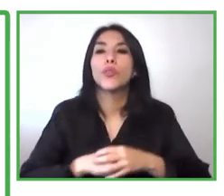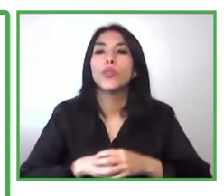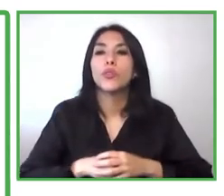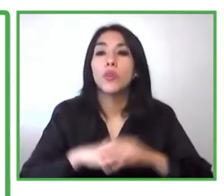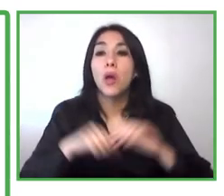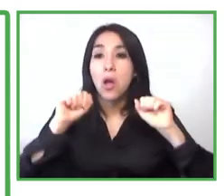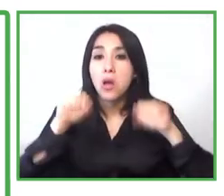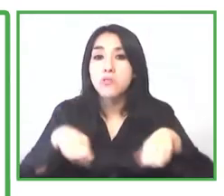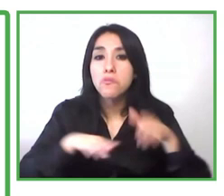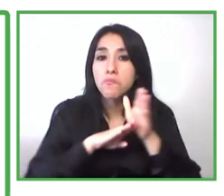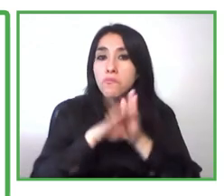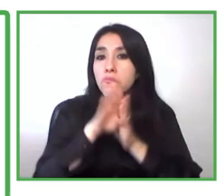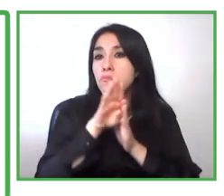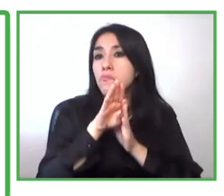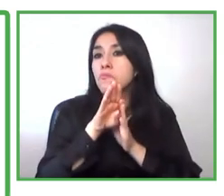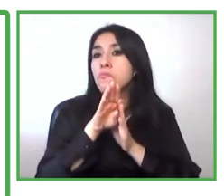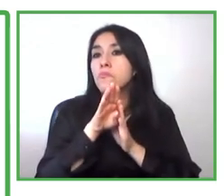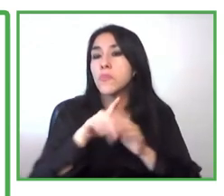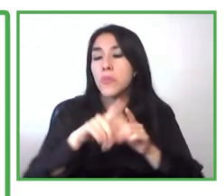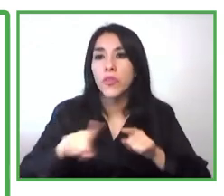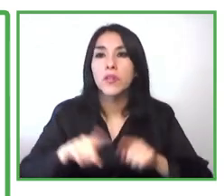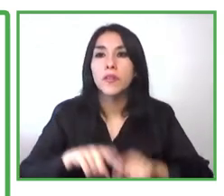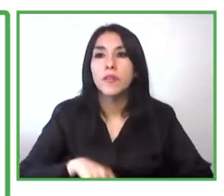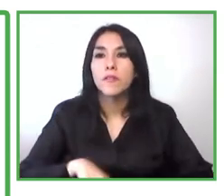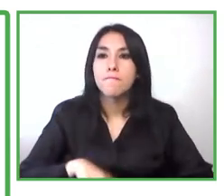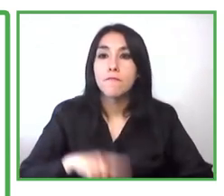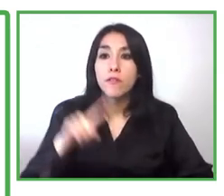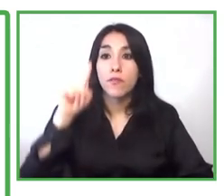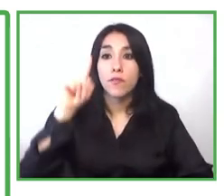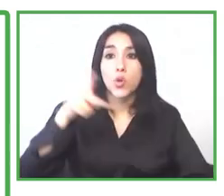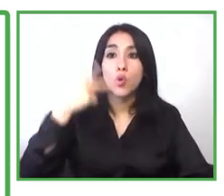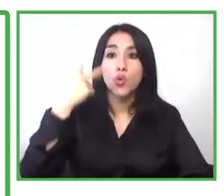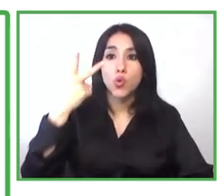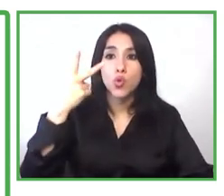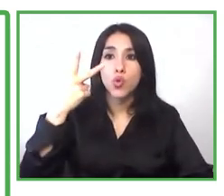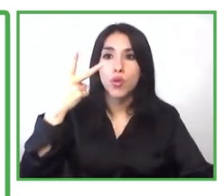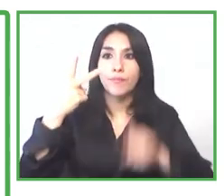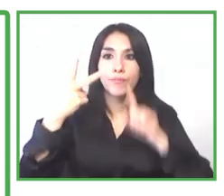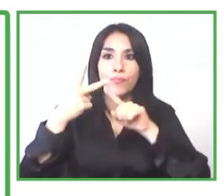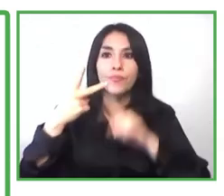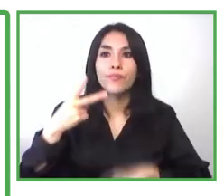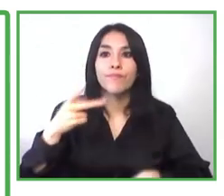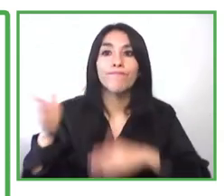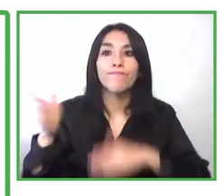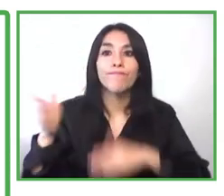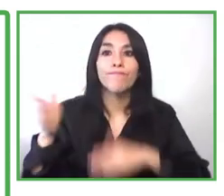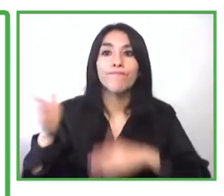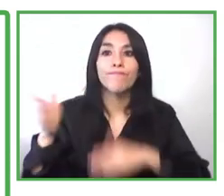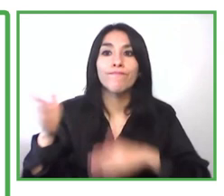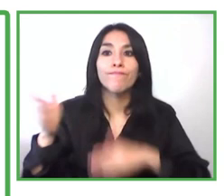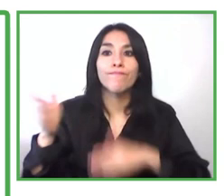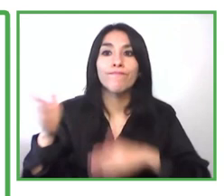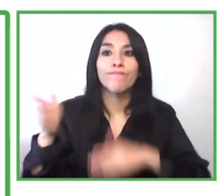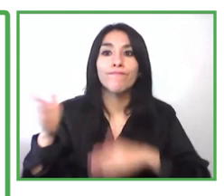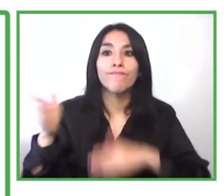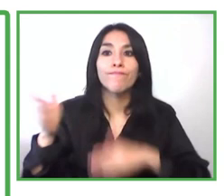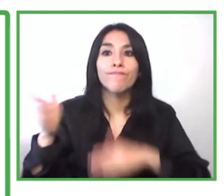in the second phase as i told you i would develop tools